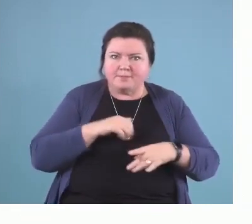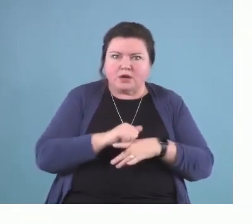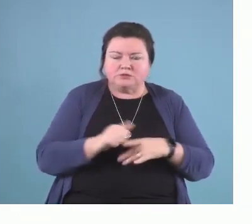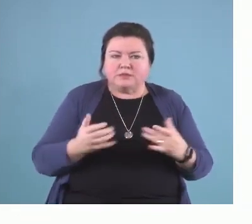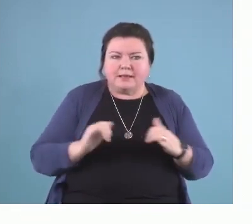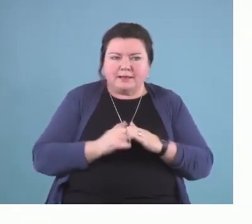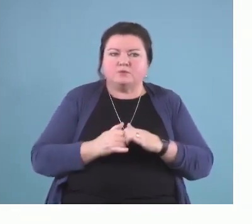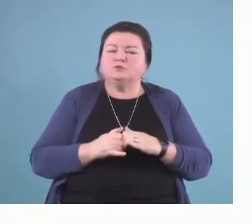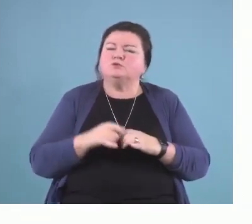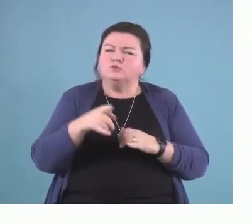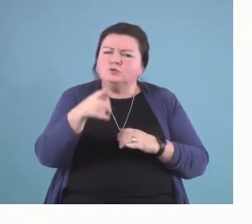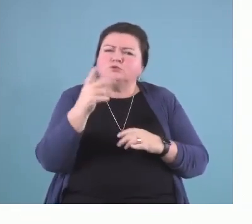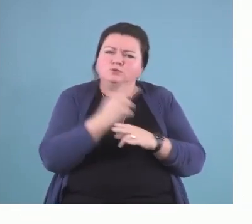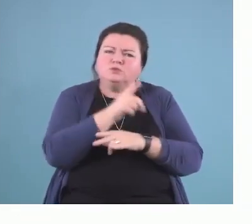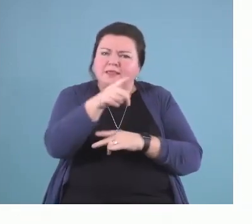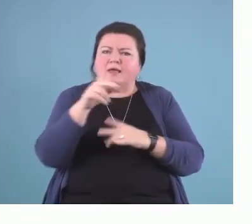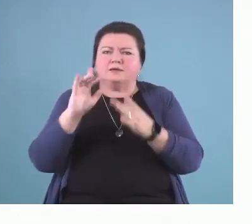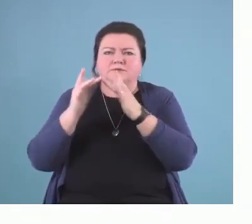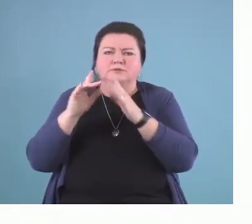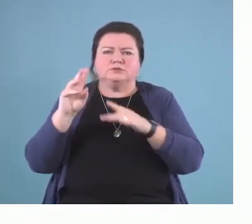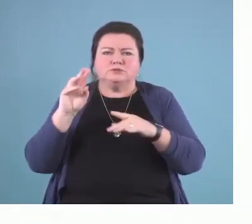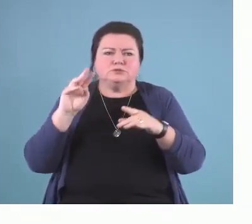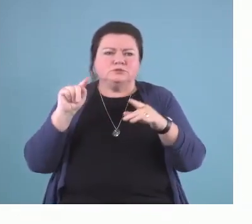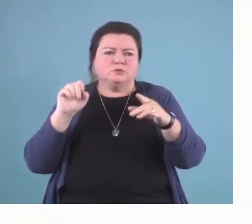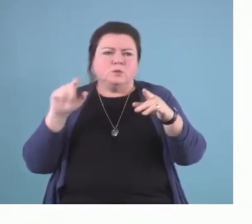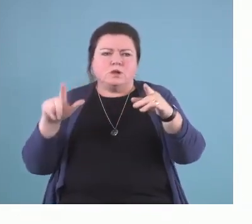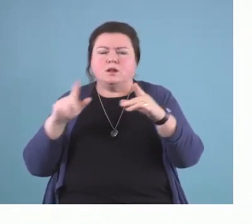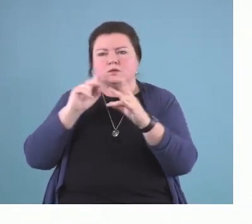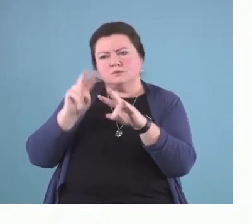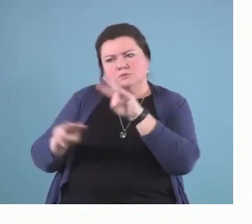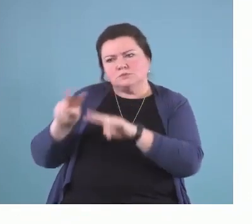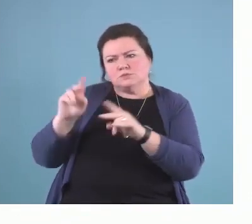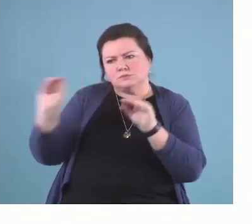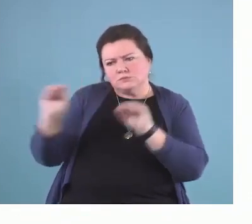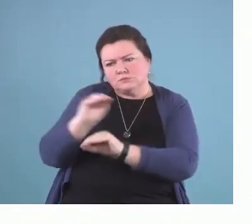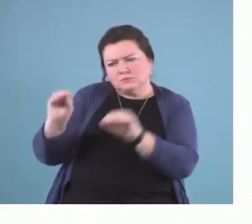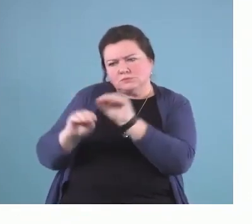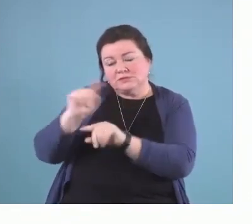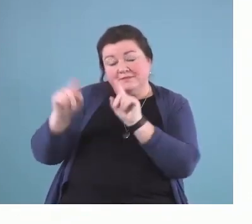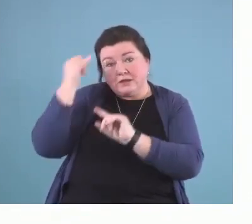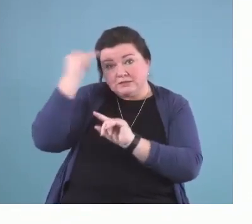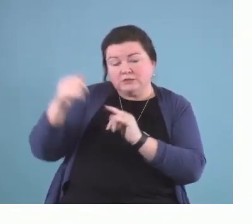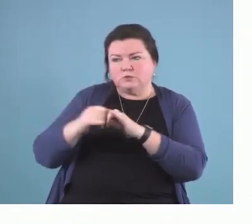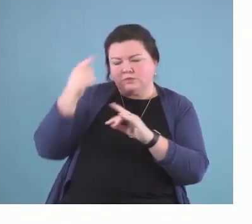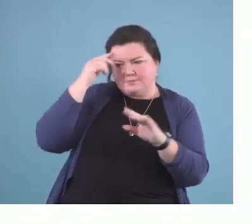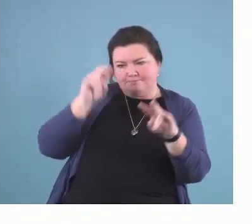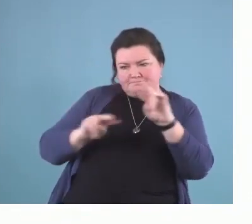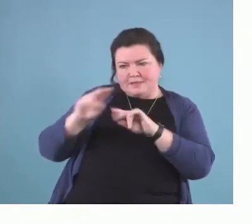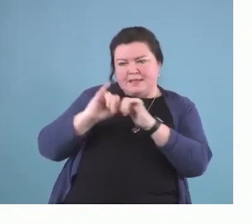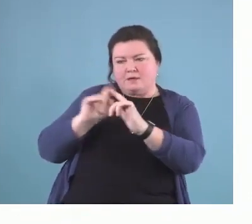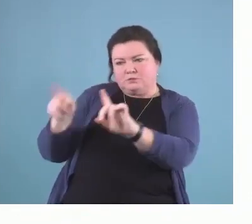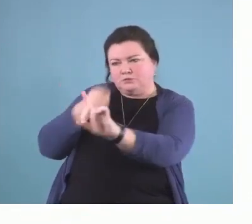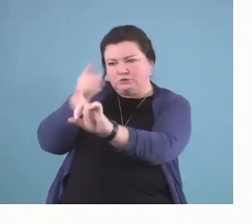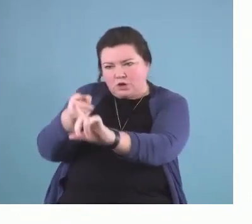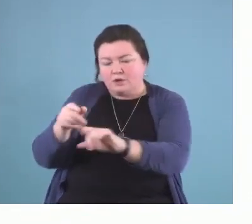it will say is, are you looking at capability? And here's different ways you can target capability. And there's a nice